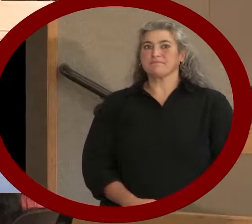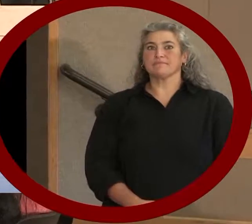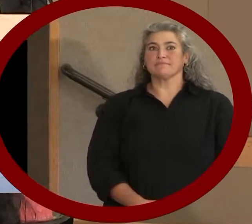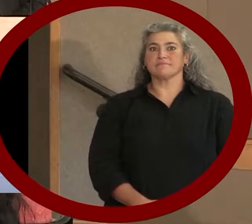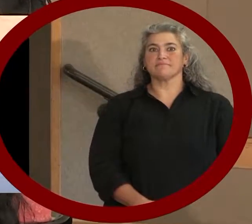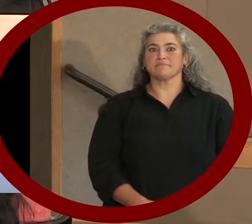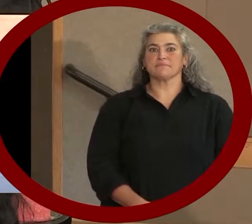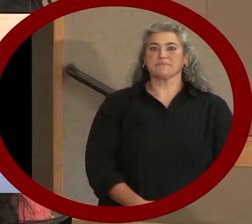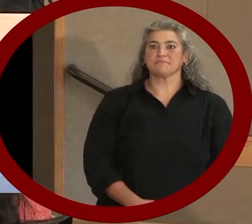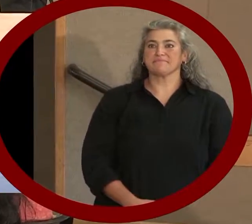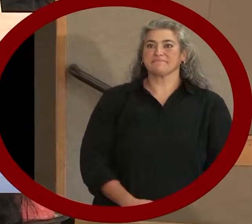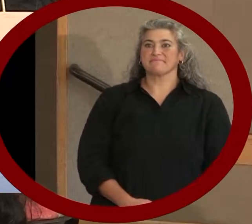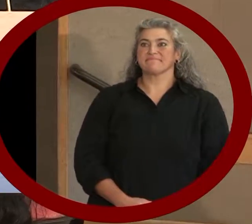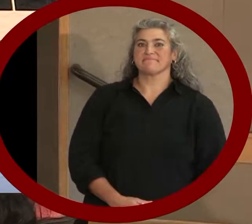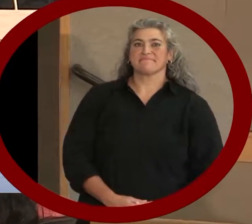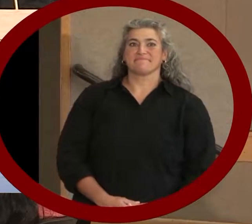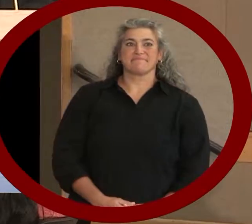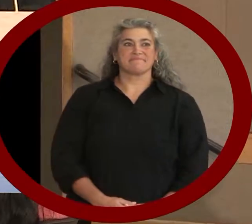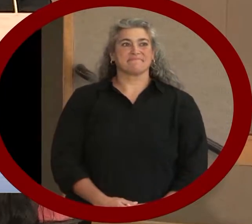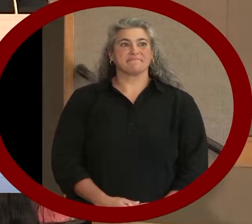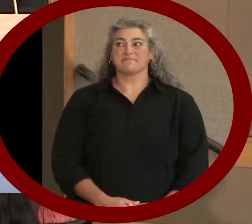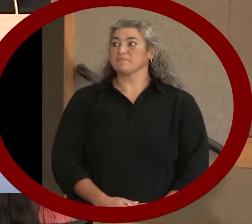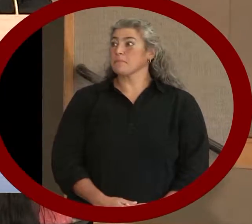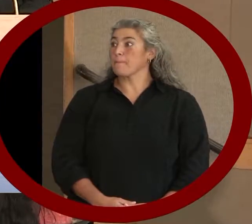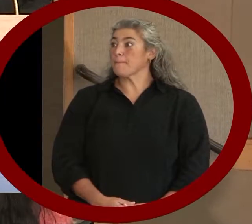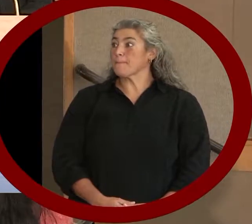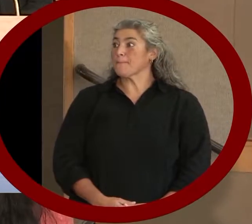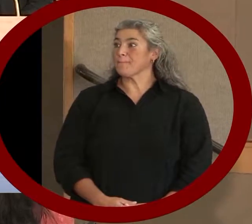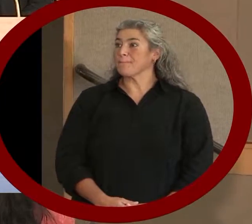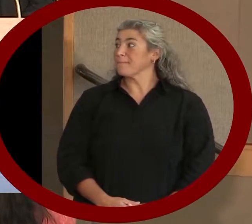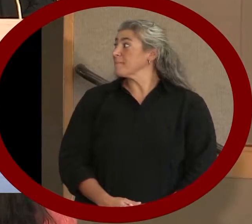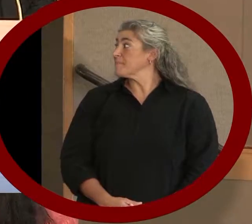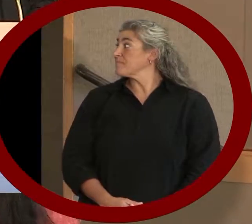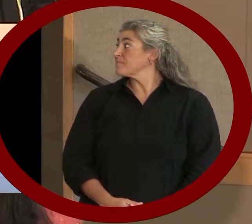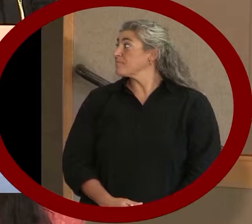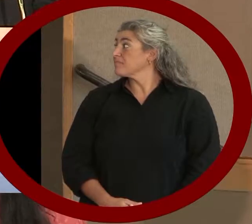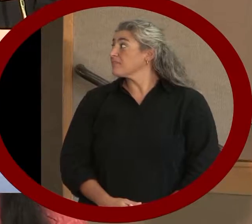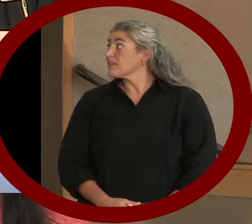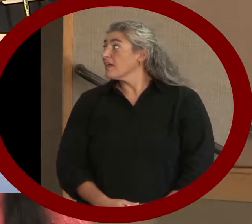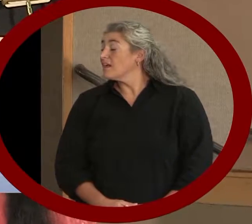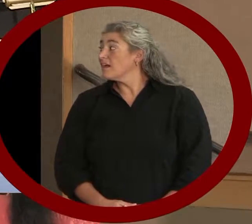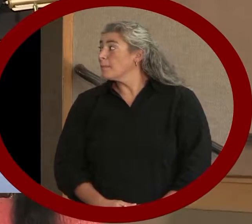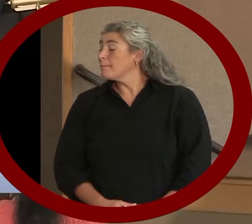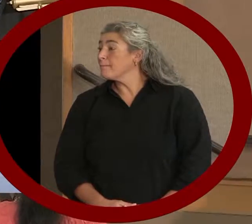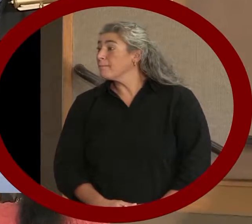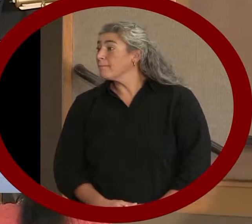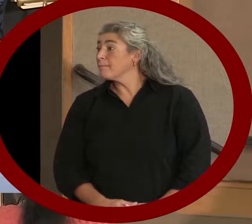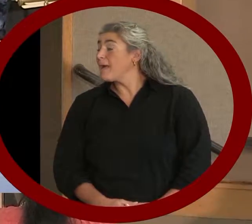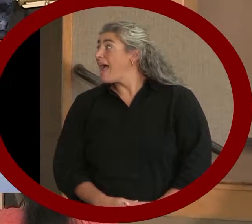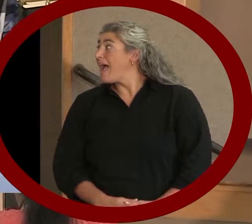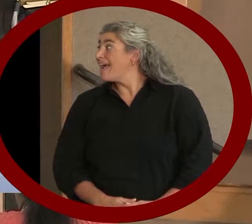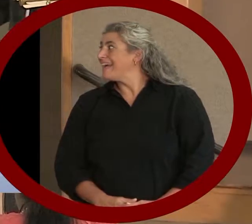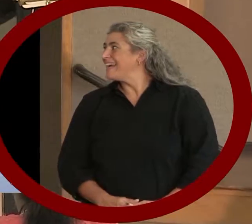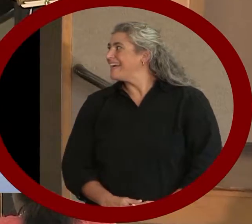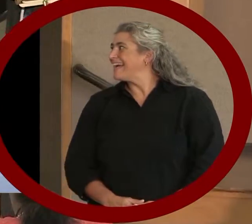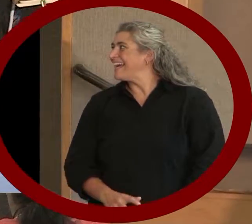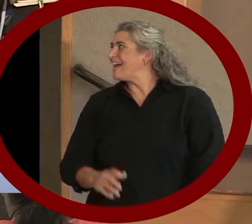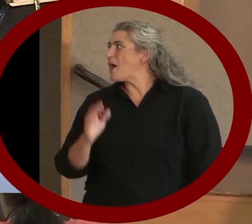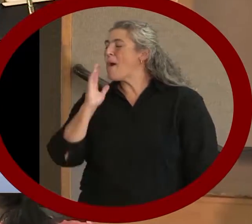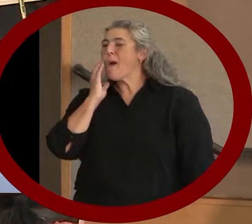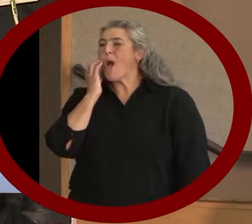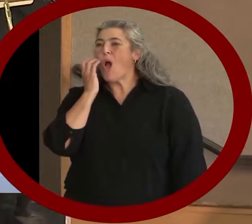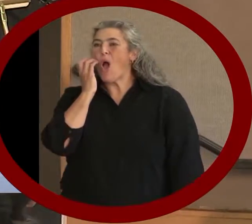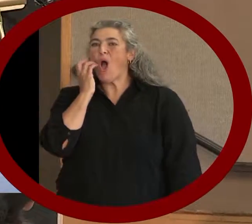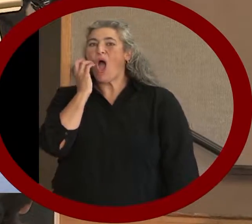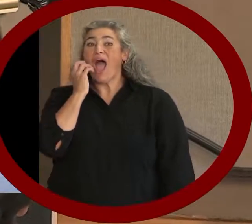Thank you. We really appreciate this and are honored that our recipient, Dillon. Can you please stop in front of the mic